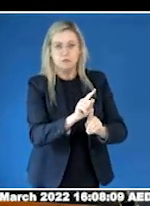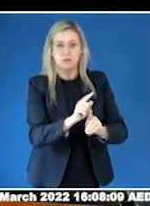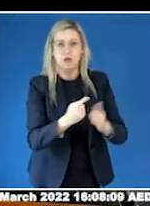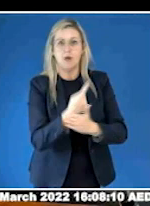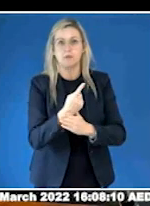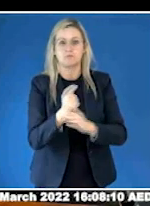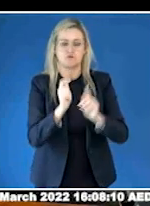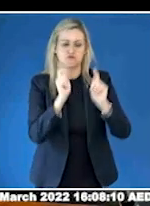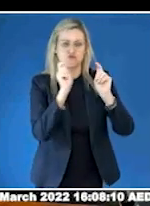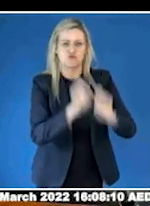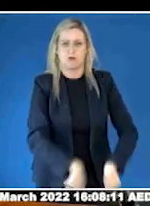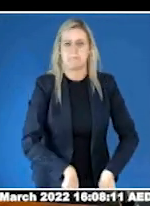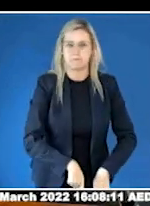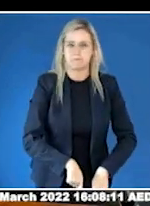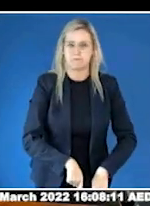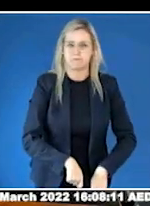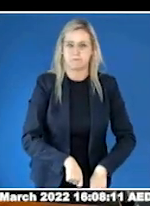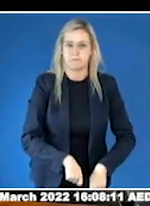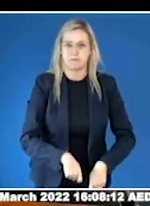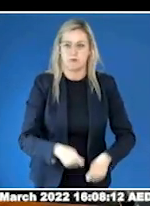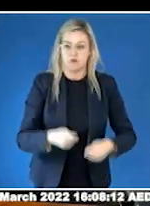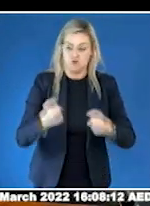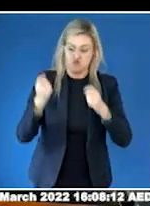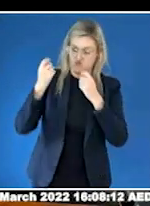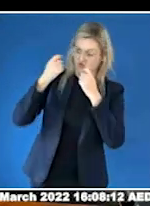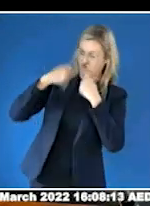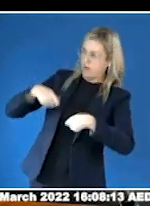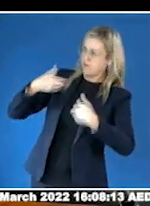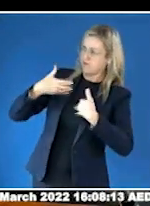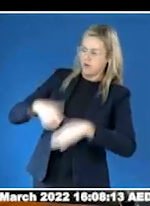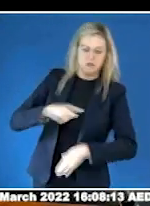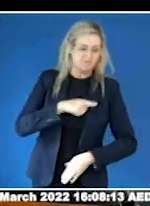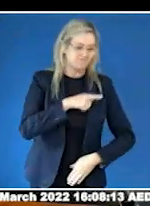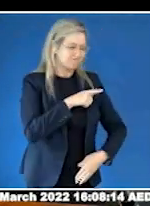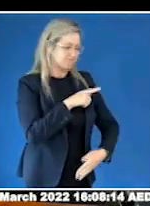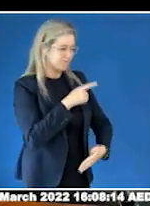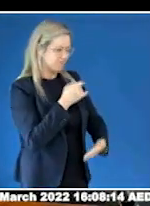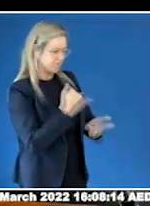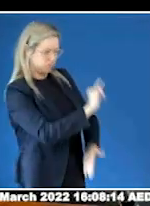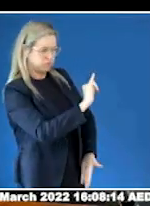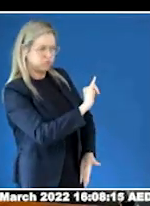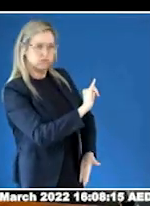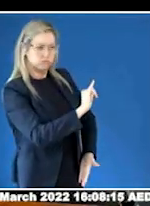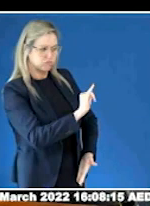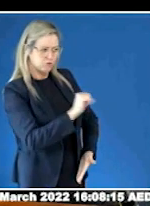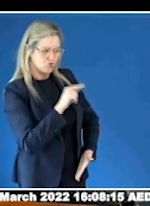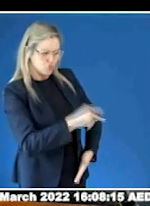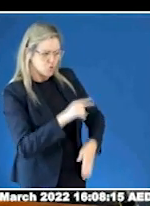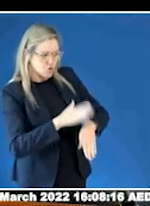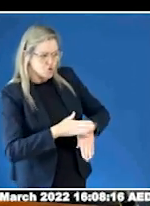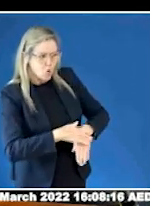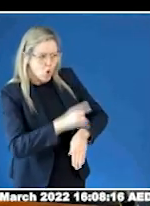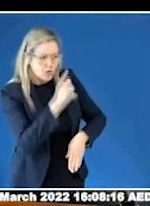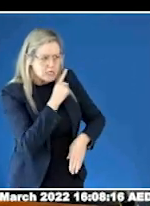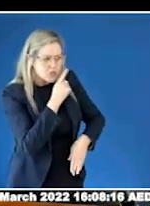After he finished with me, he made it very clear that it was all my fault, and that my parents would be very upset at me if they ever found out what I did. I had no one to turn